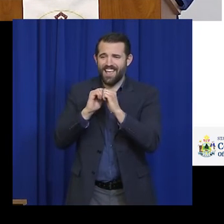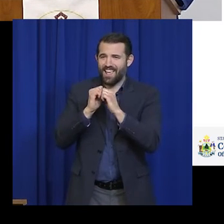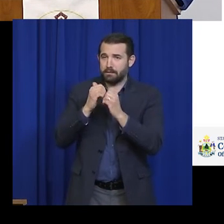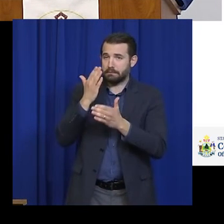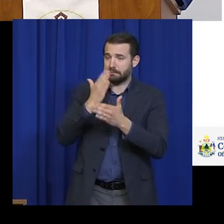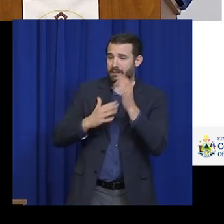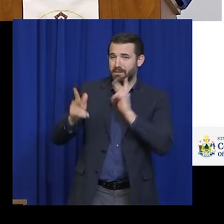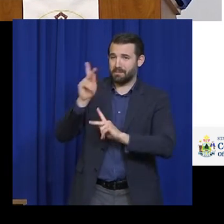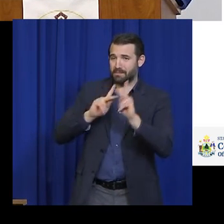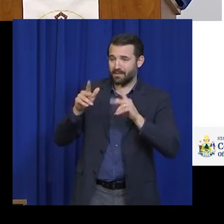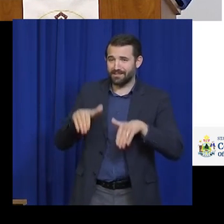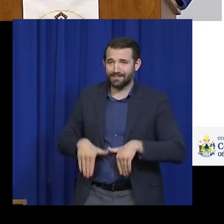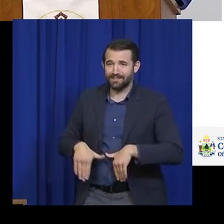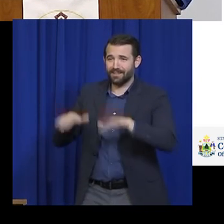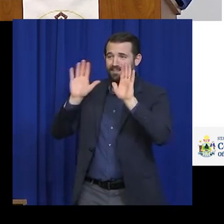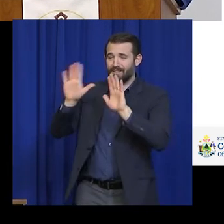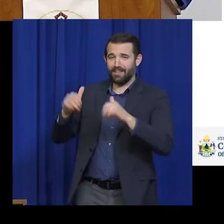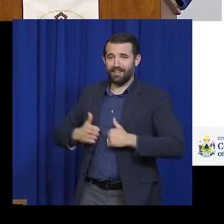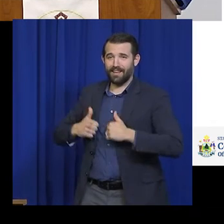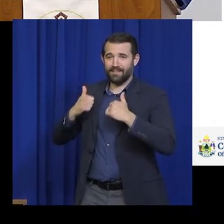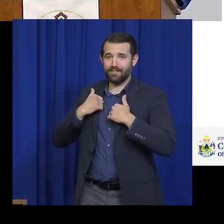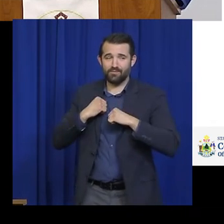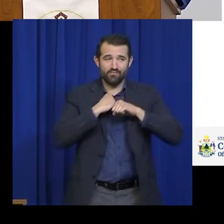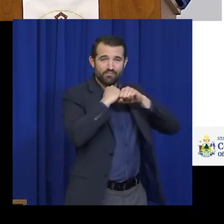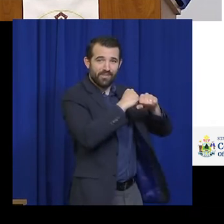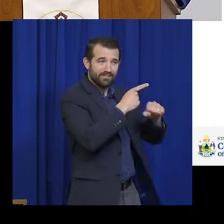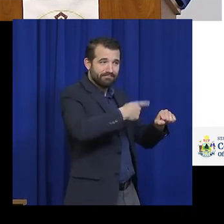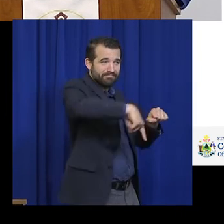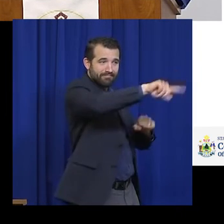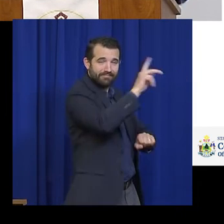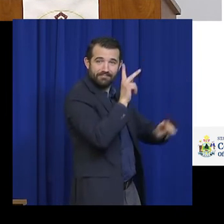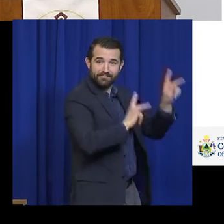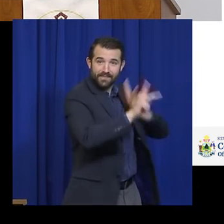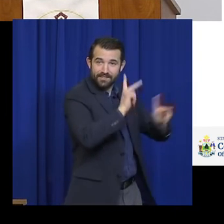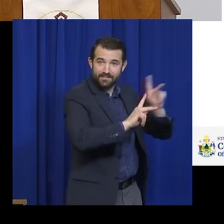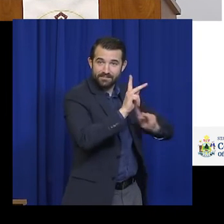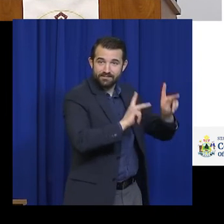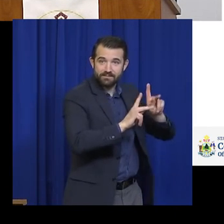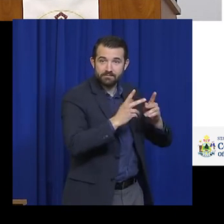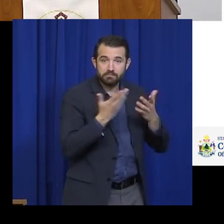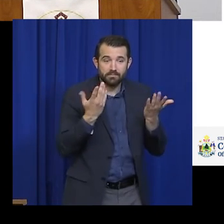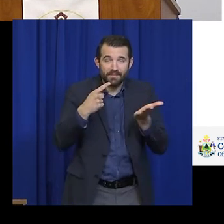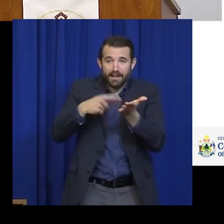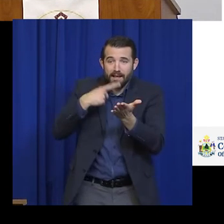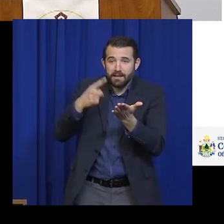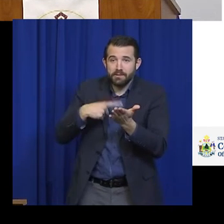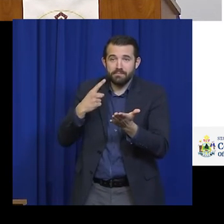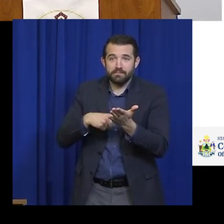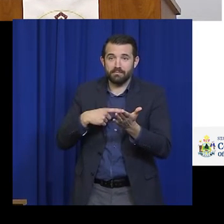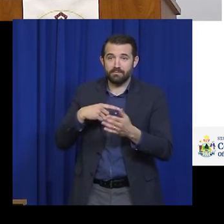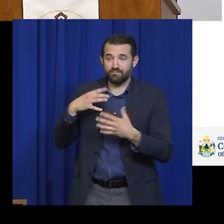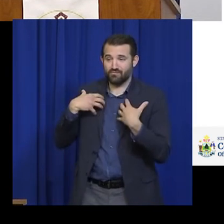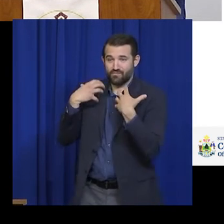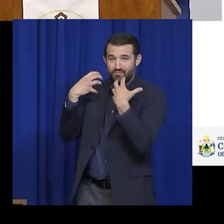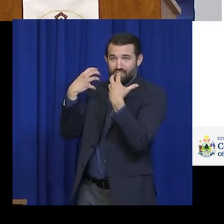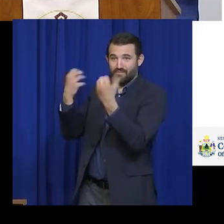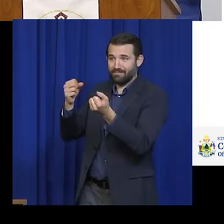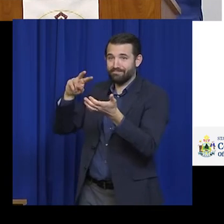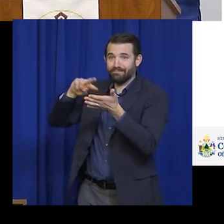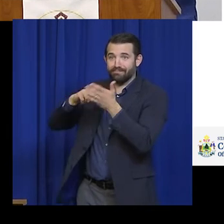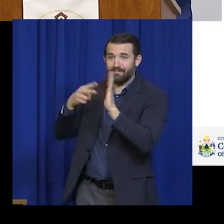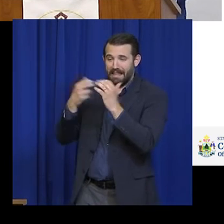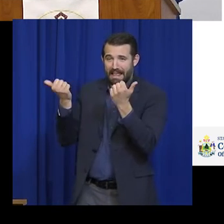life for something bigger than yourself or for someone else. Sometimes it involves giving up everything you've ever known or everyone